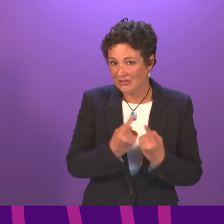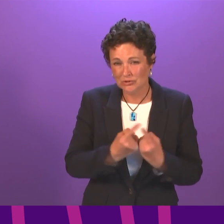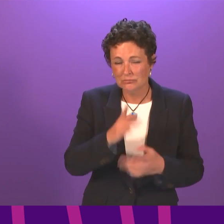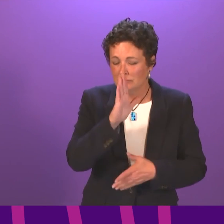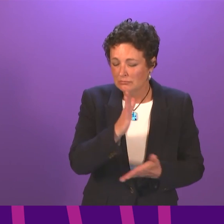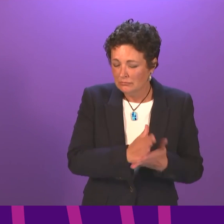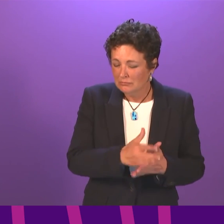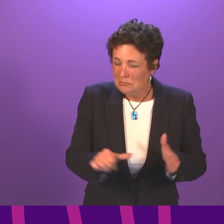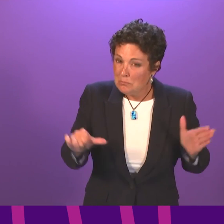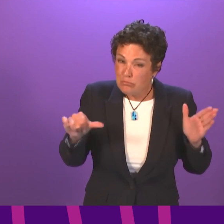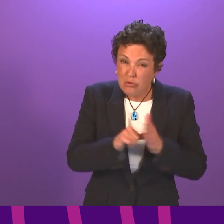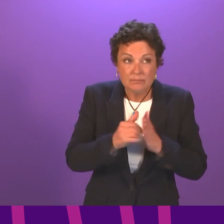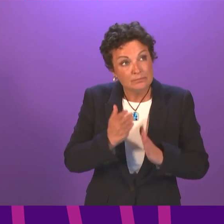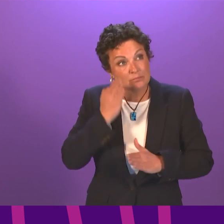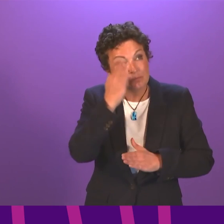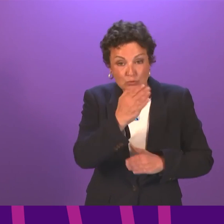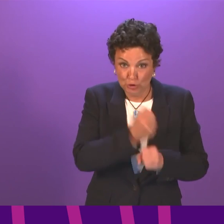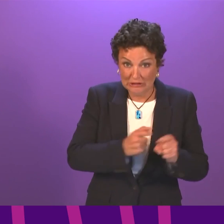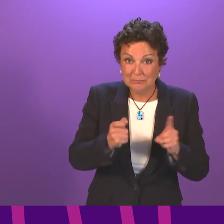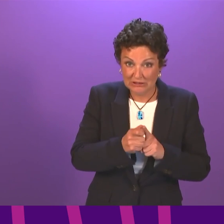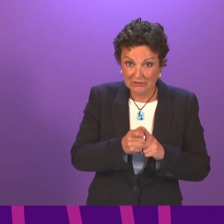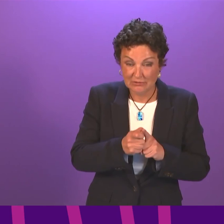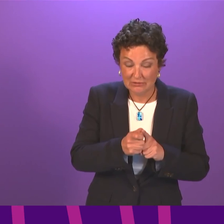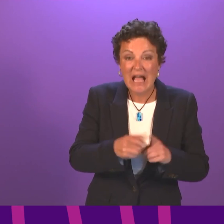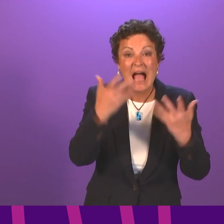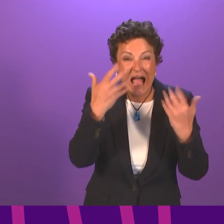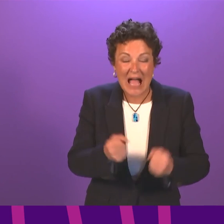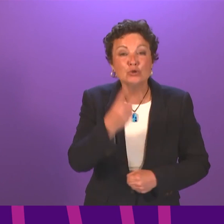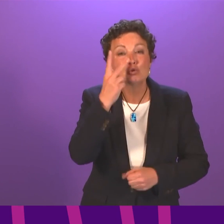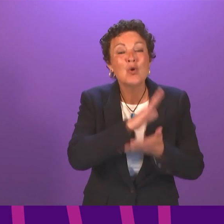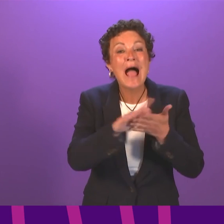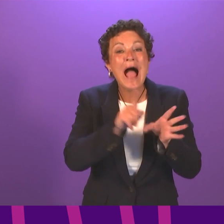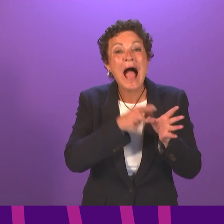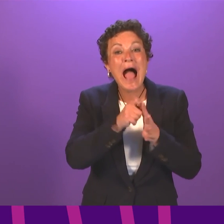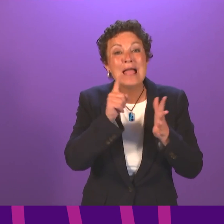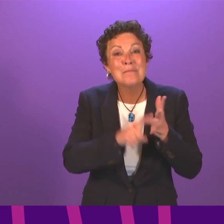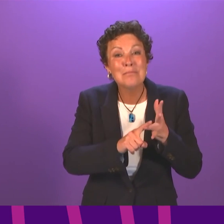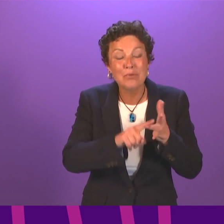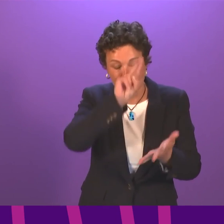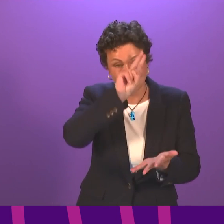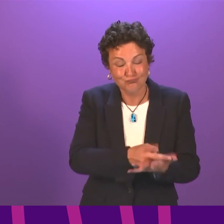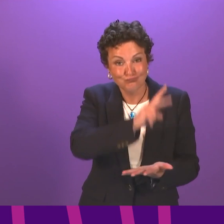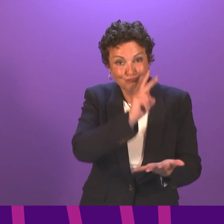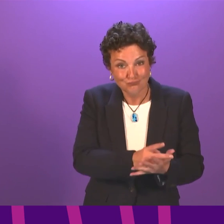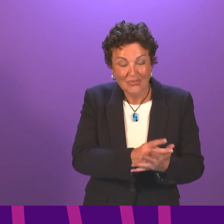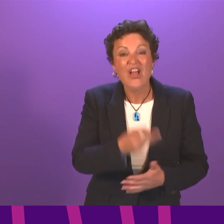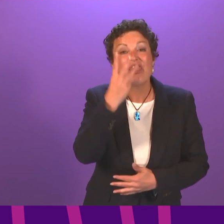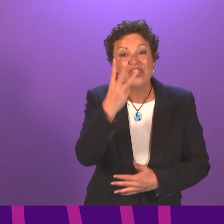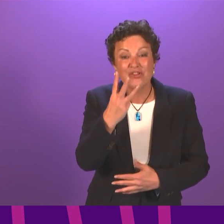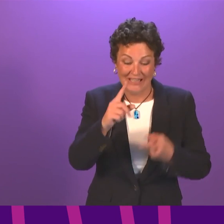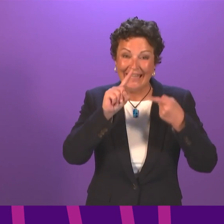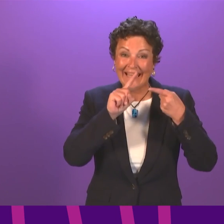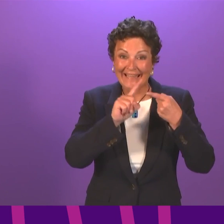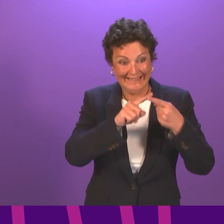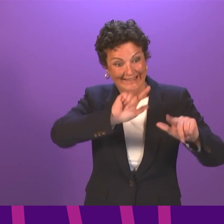getting to see a GP. It took two hypo episodes, three e-consults and four telephone calls over